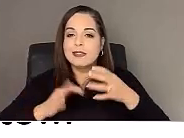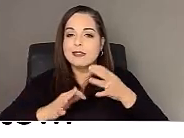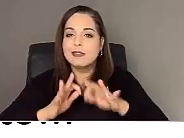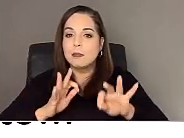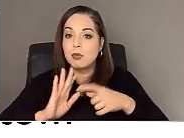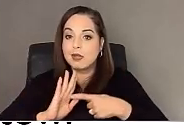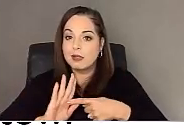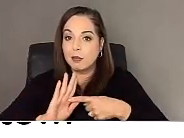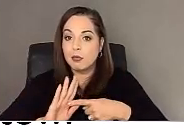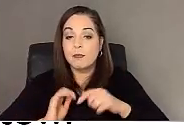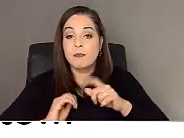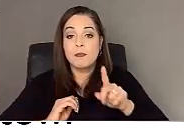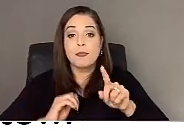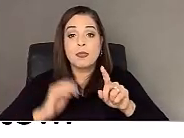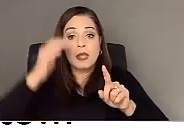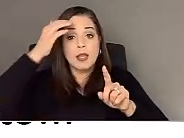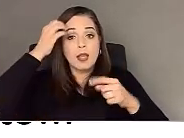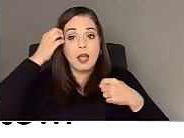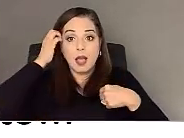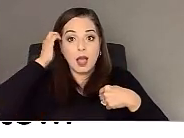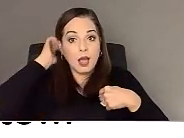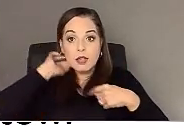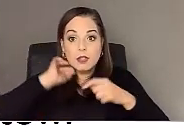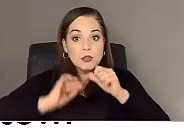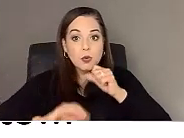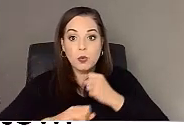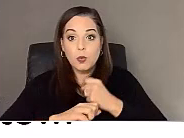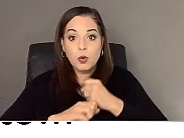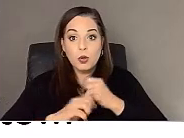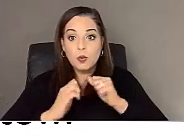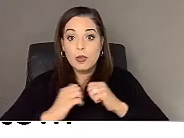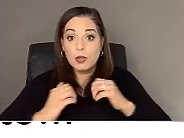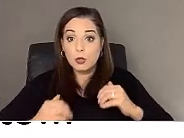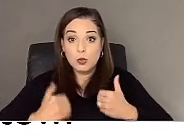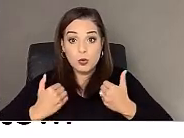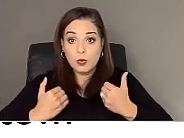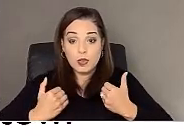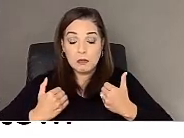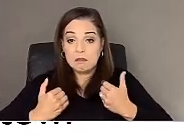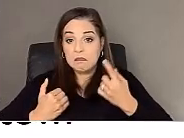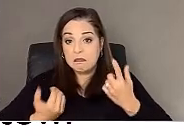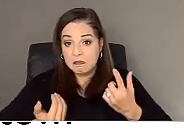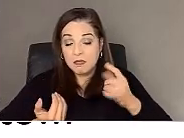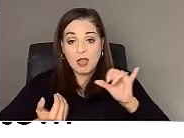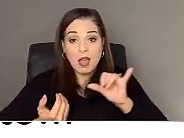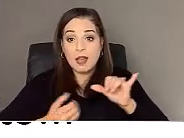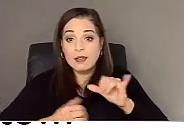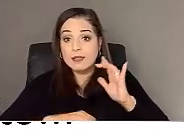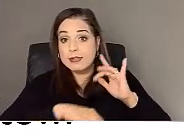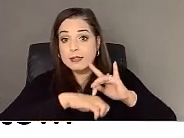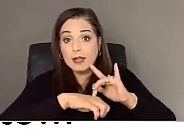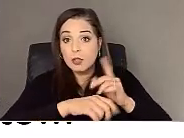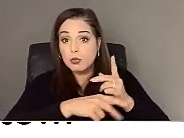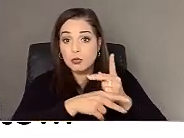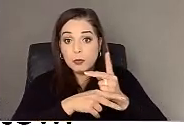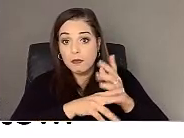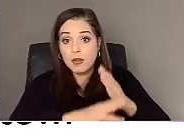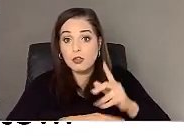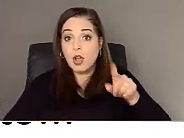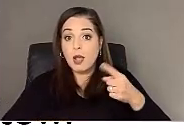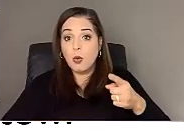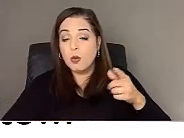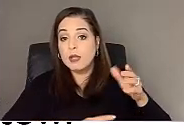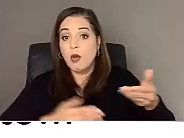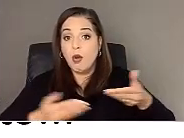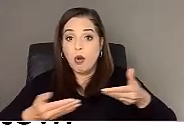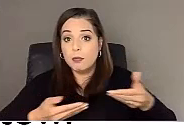that even though I do not work with youth, um, as a site supervisor, I do the onboarding for our cell